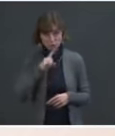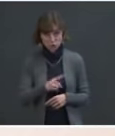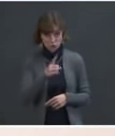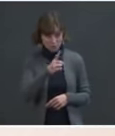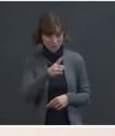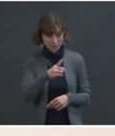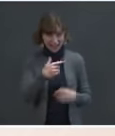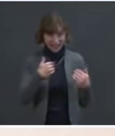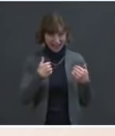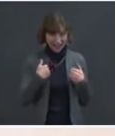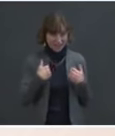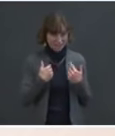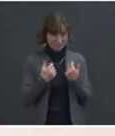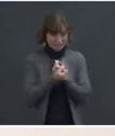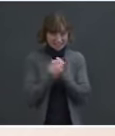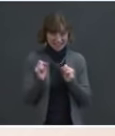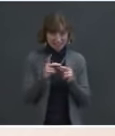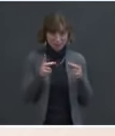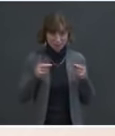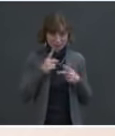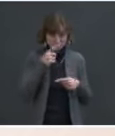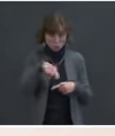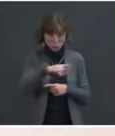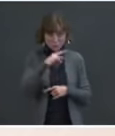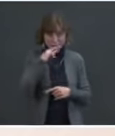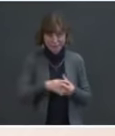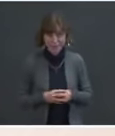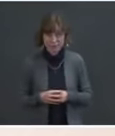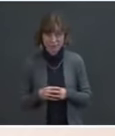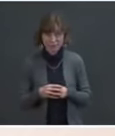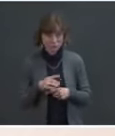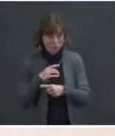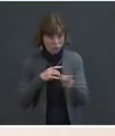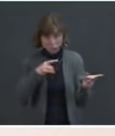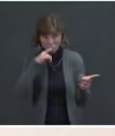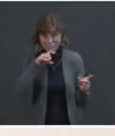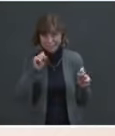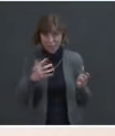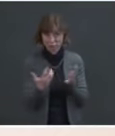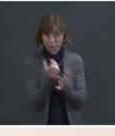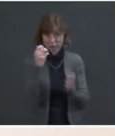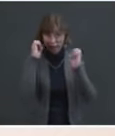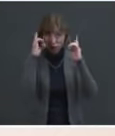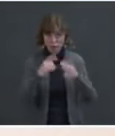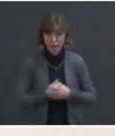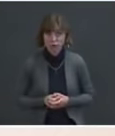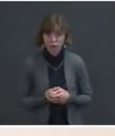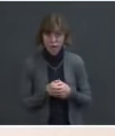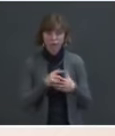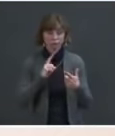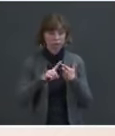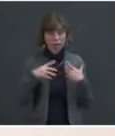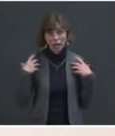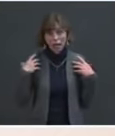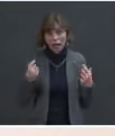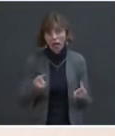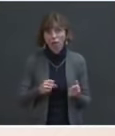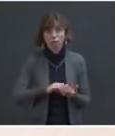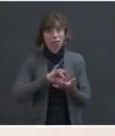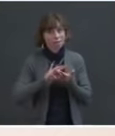places for these kids to go where they have access to educational resources, health and medical attention,